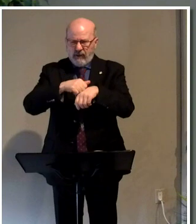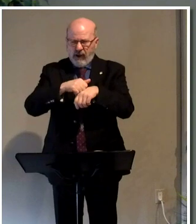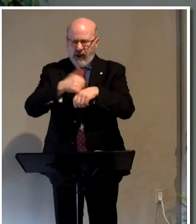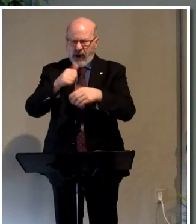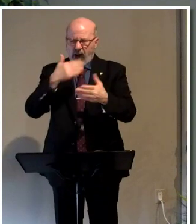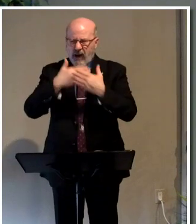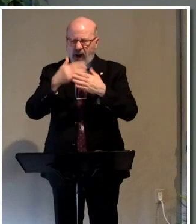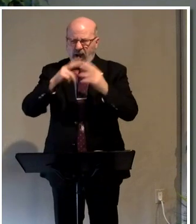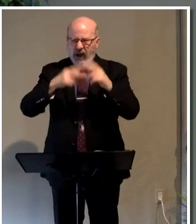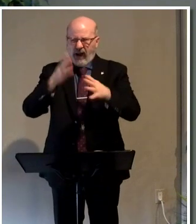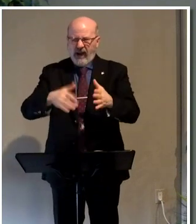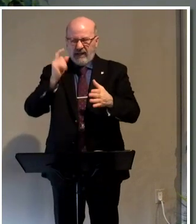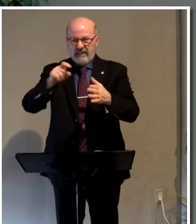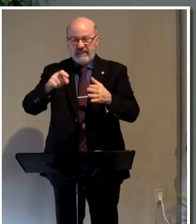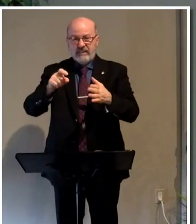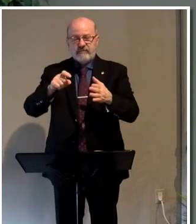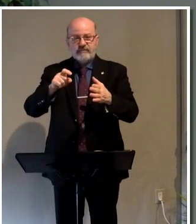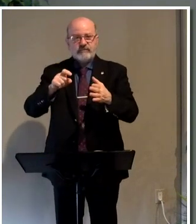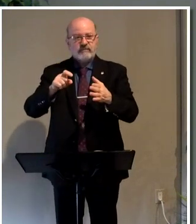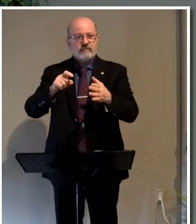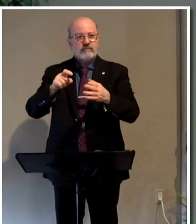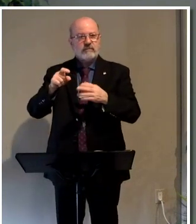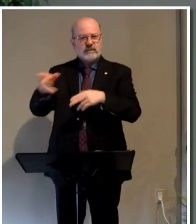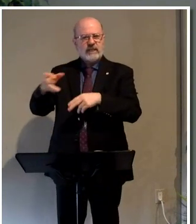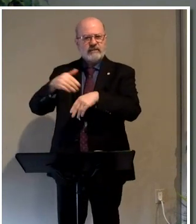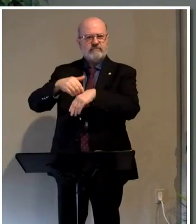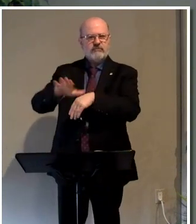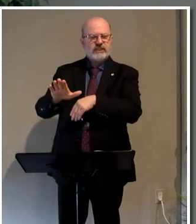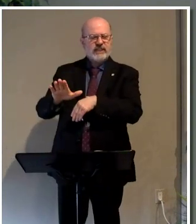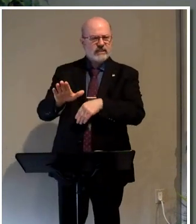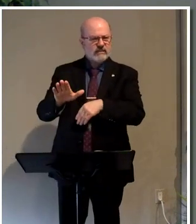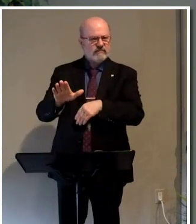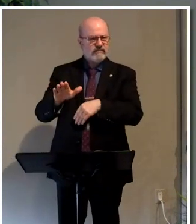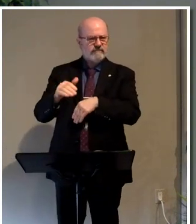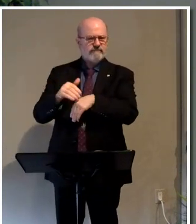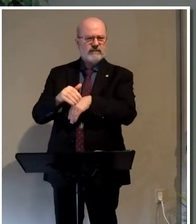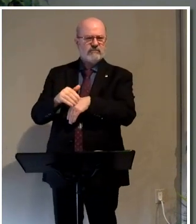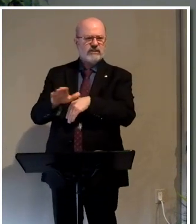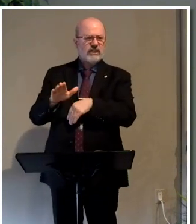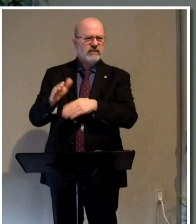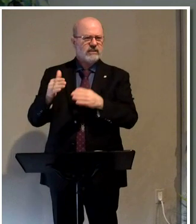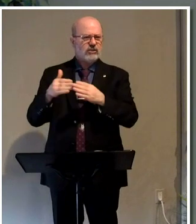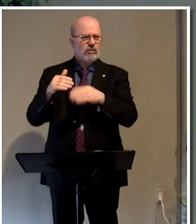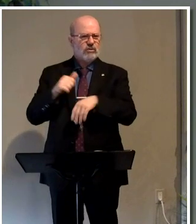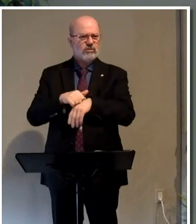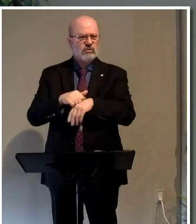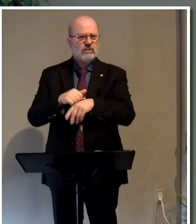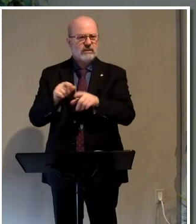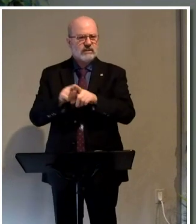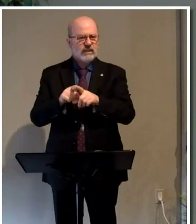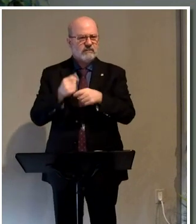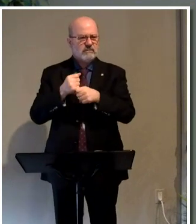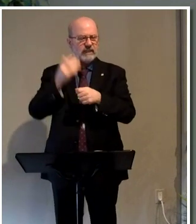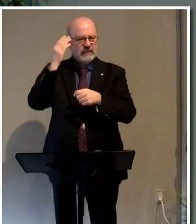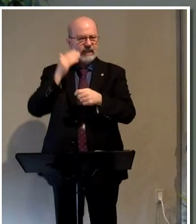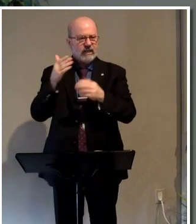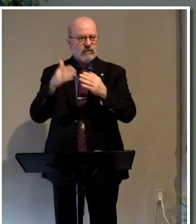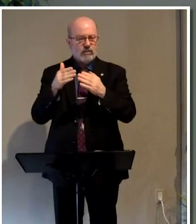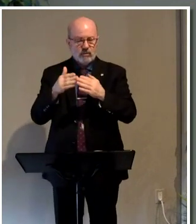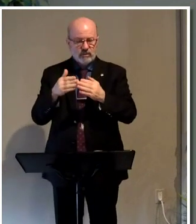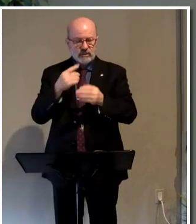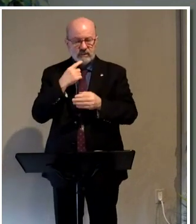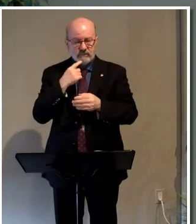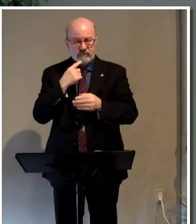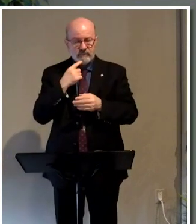good builder would know is needed, they disallowed. They rejected. The same is made the head of the corner, it said.